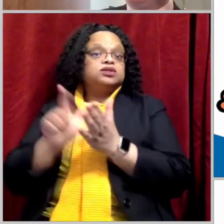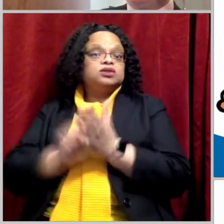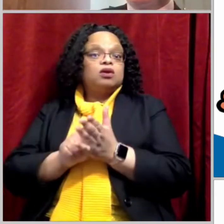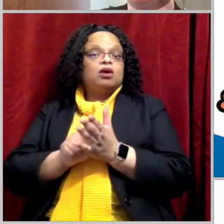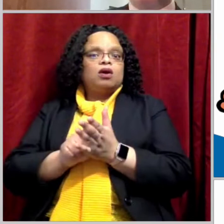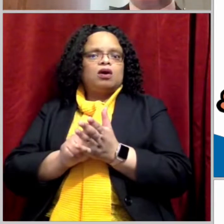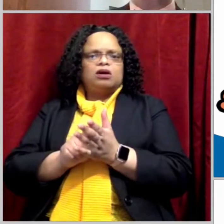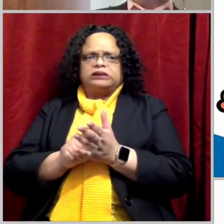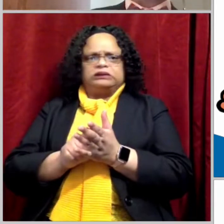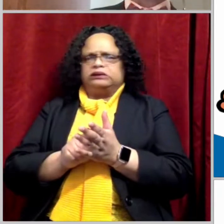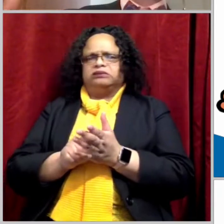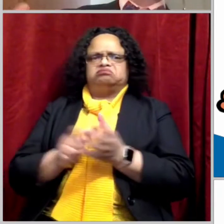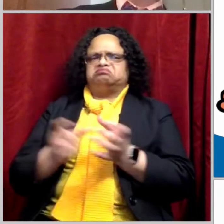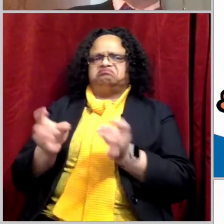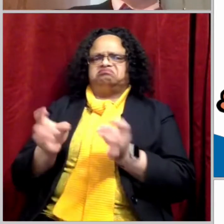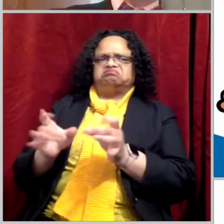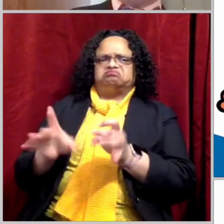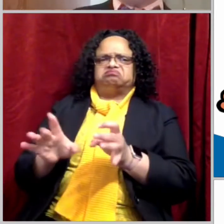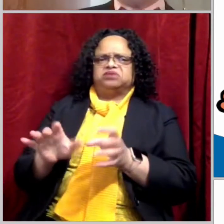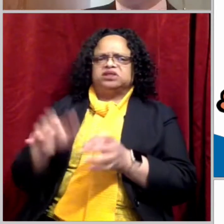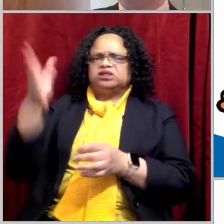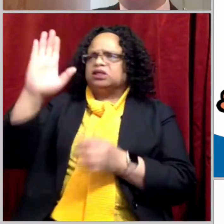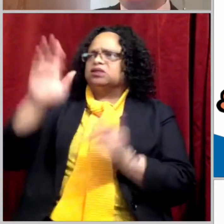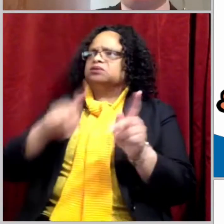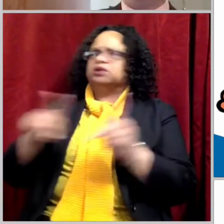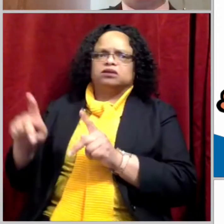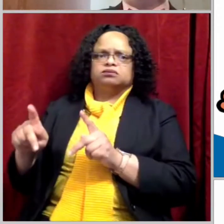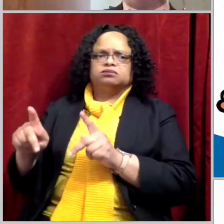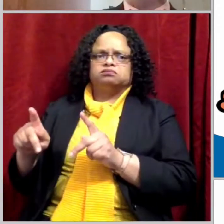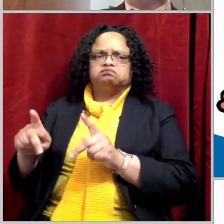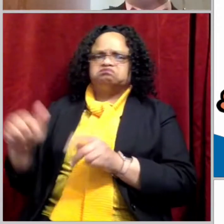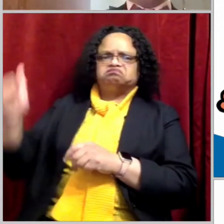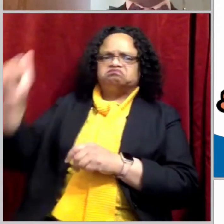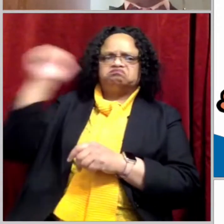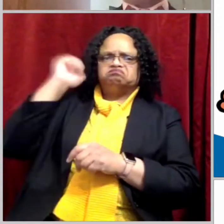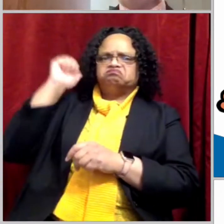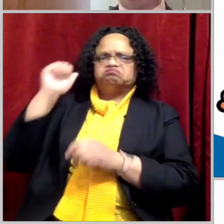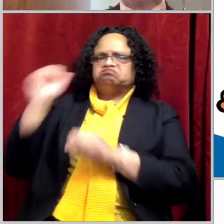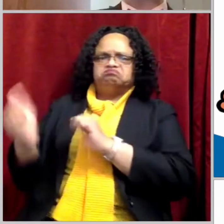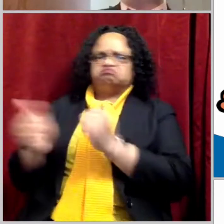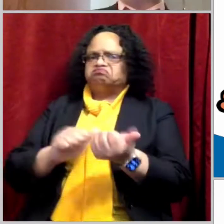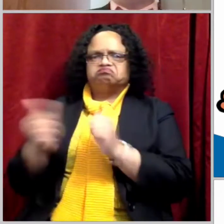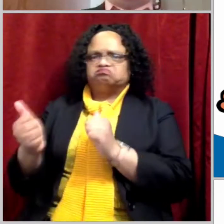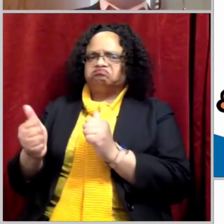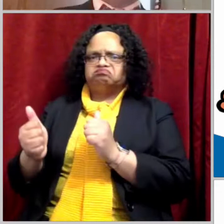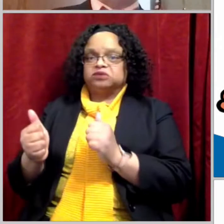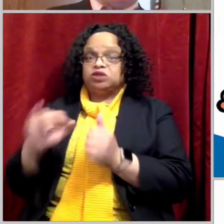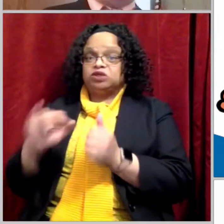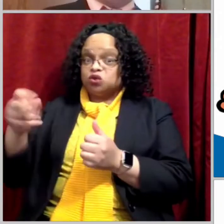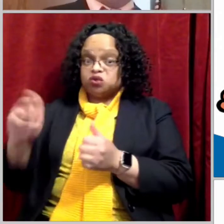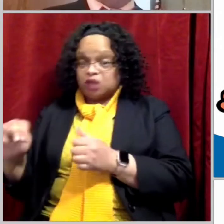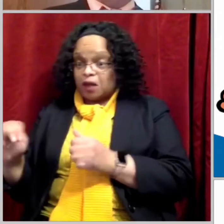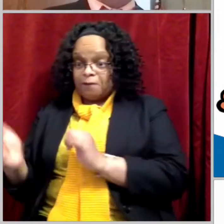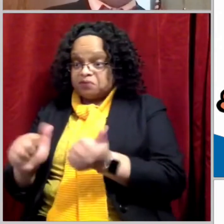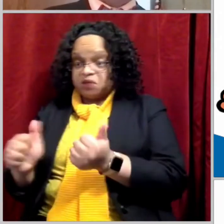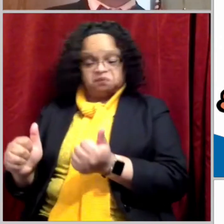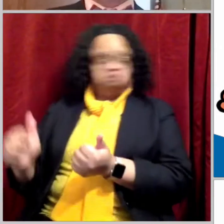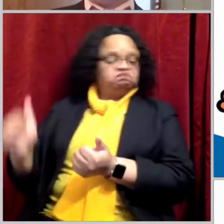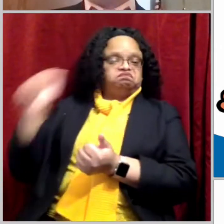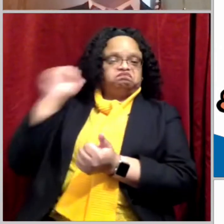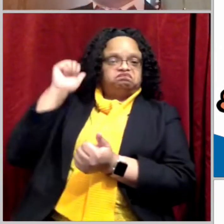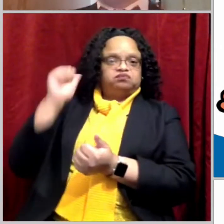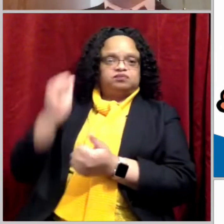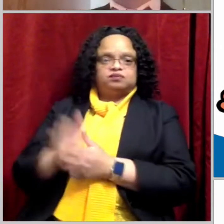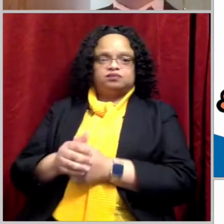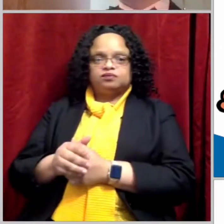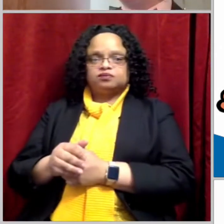In other words, they refused to be baptized by John. They didn't recognize John as